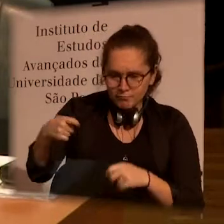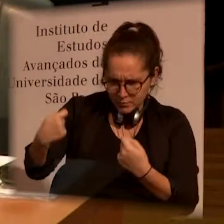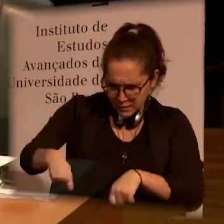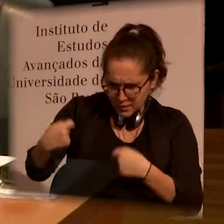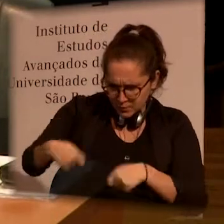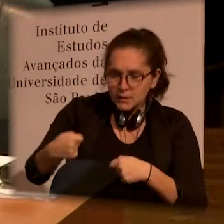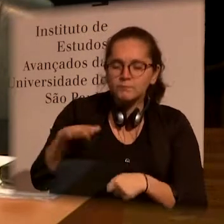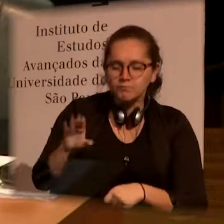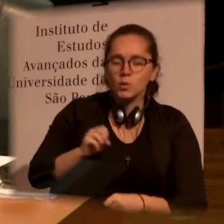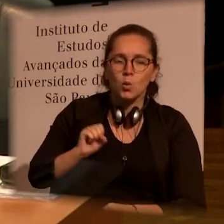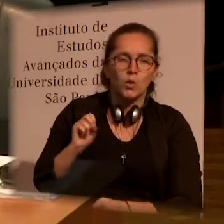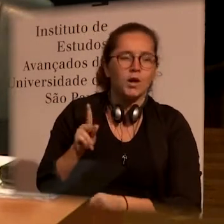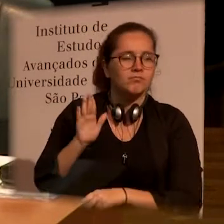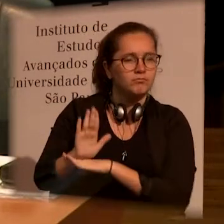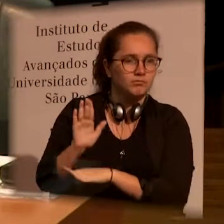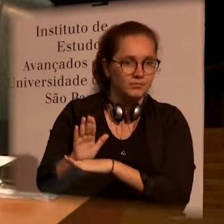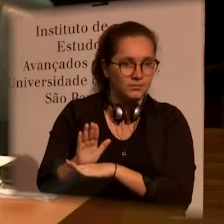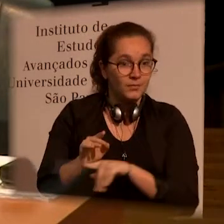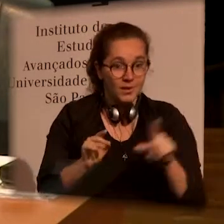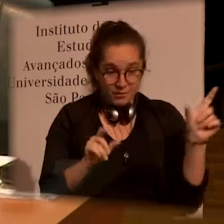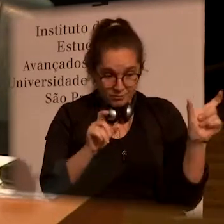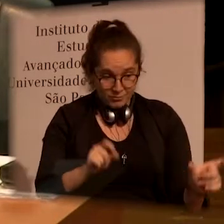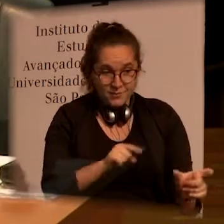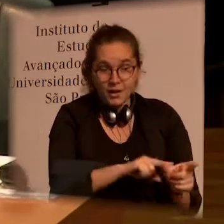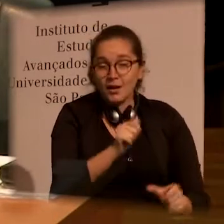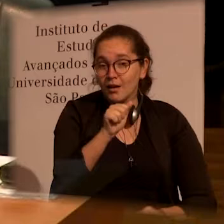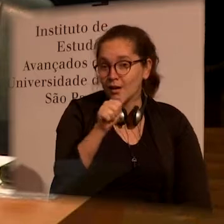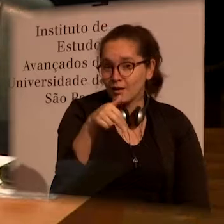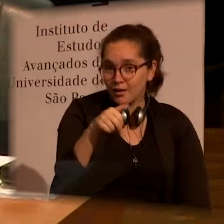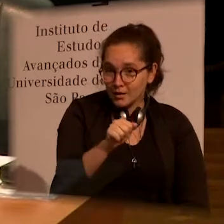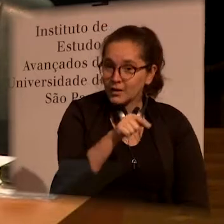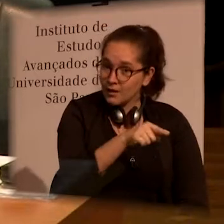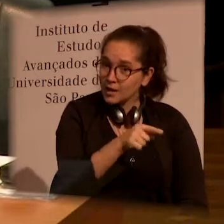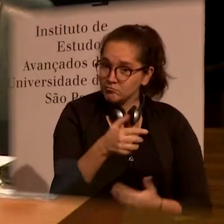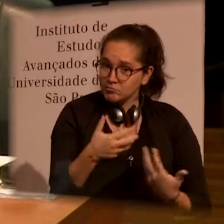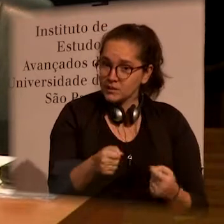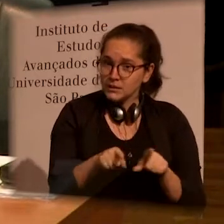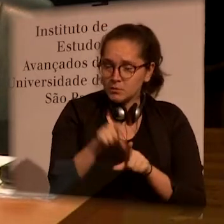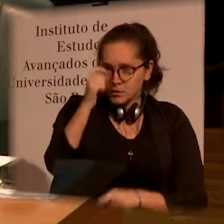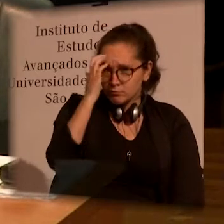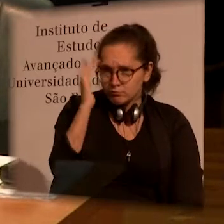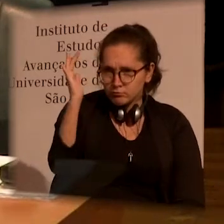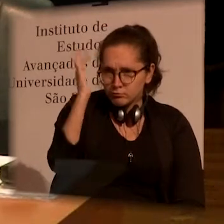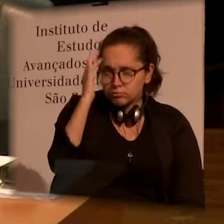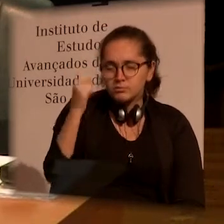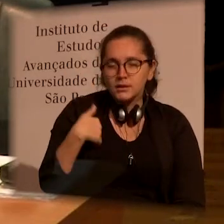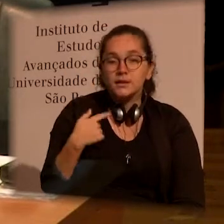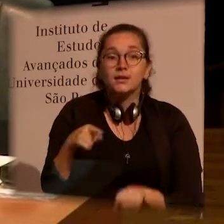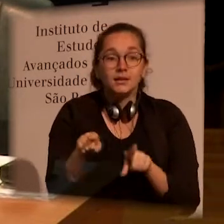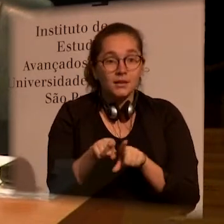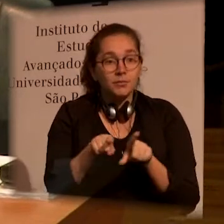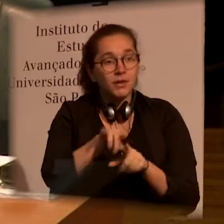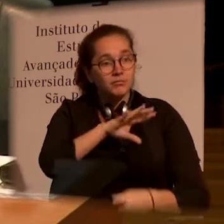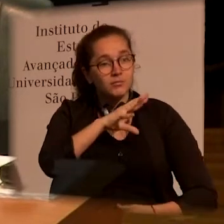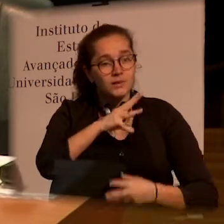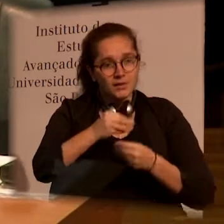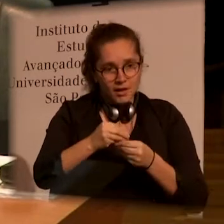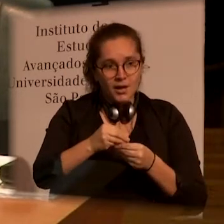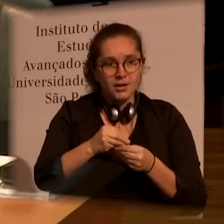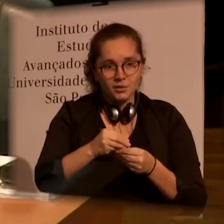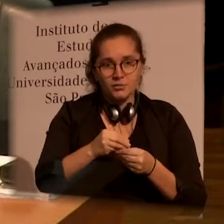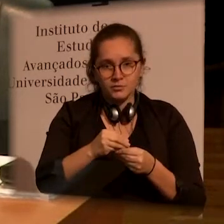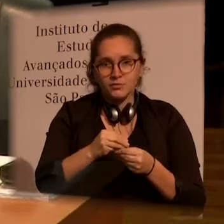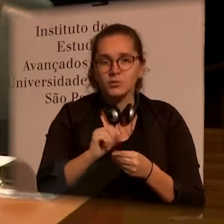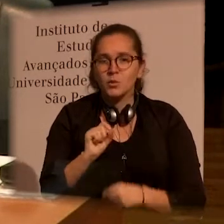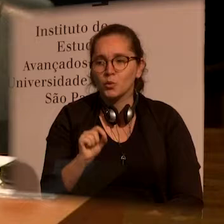meet their needs. And understanding that Professor Cooper embraces this theoretical issue and